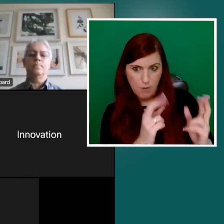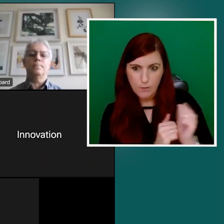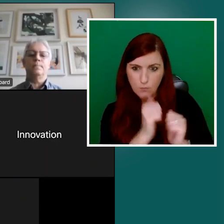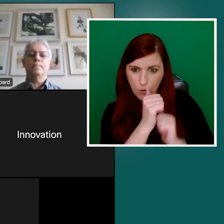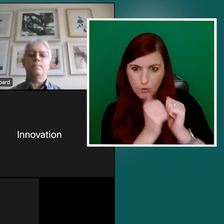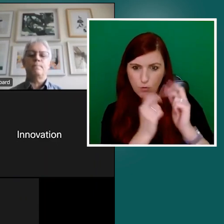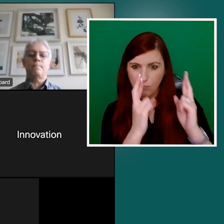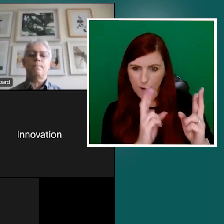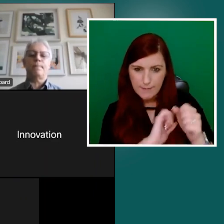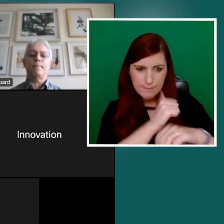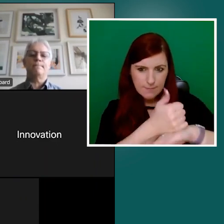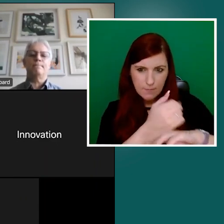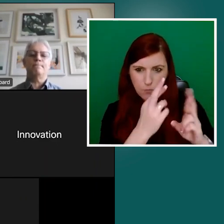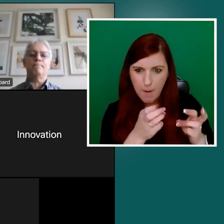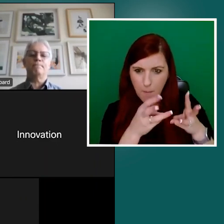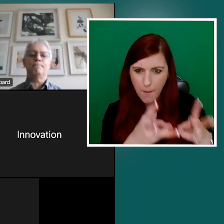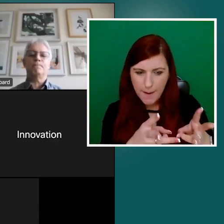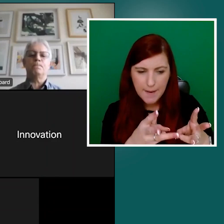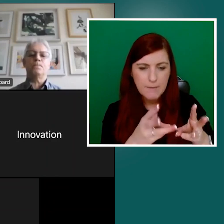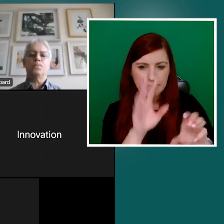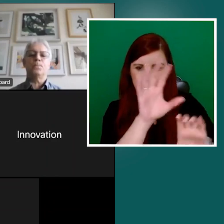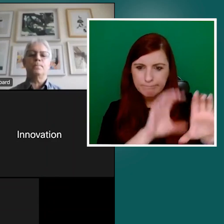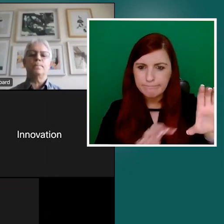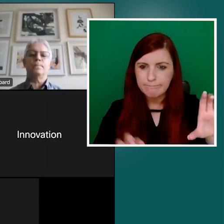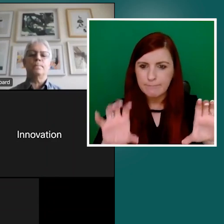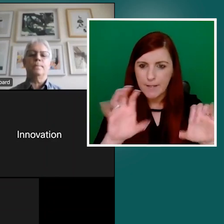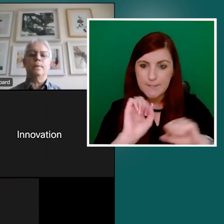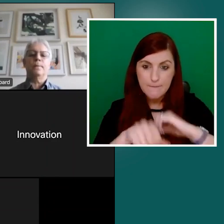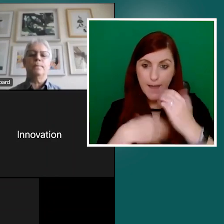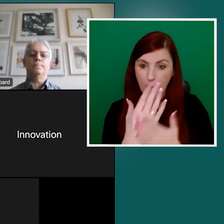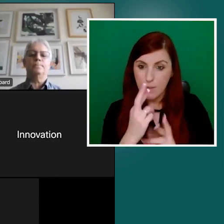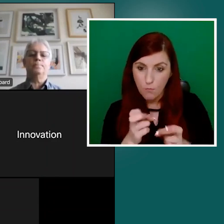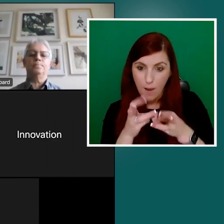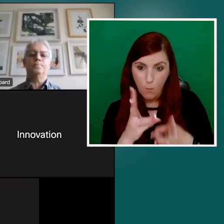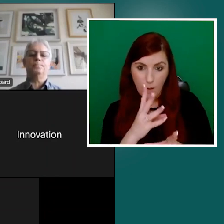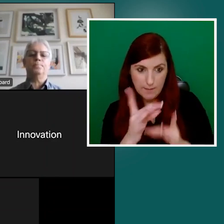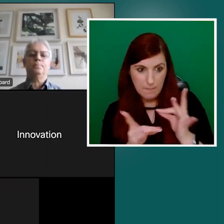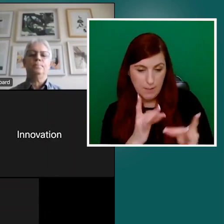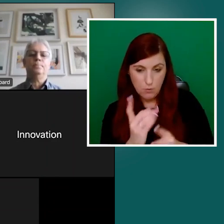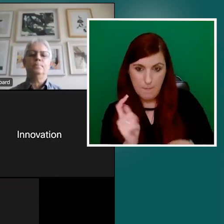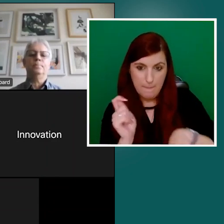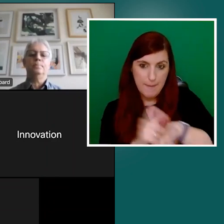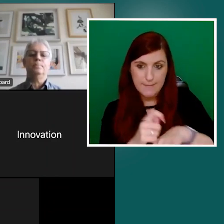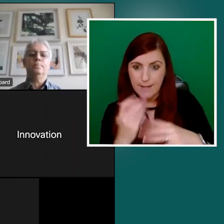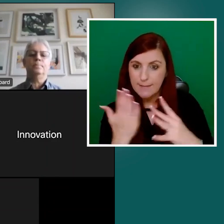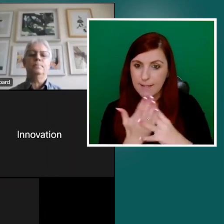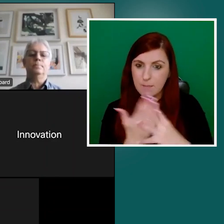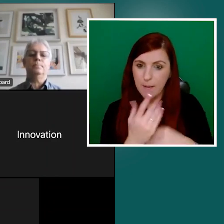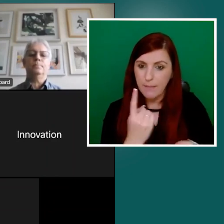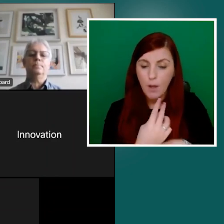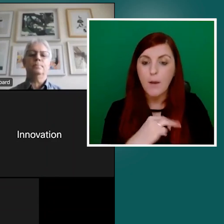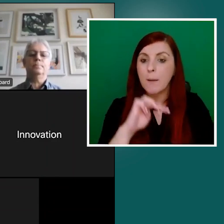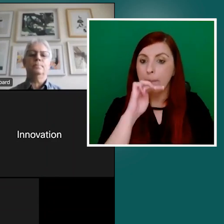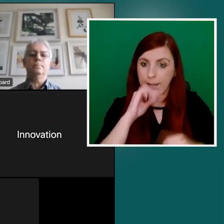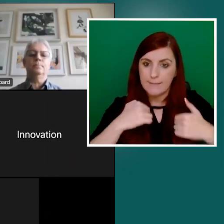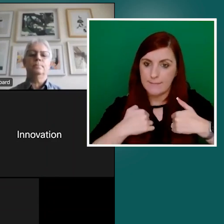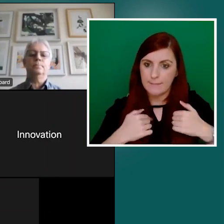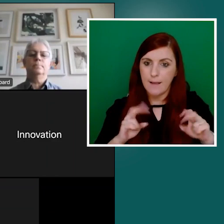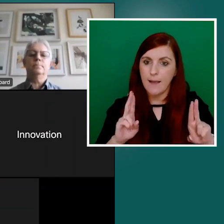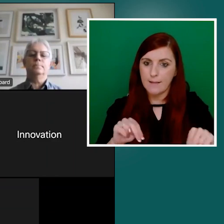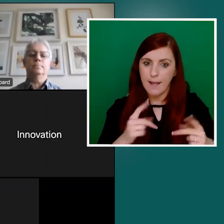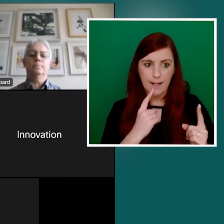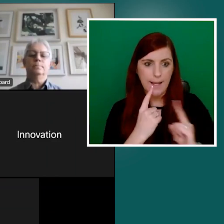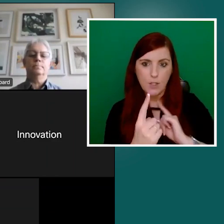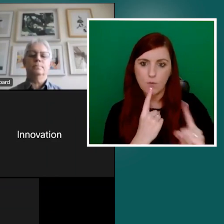properly developed to ensure its optimal accessibility, it means that I can interact with that particular